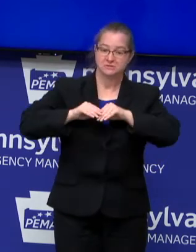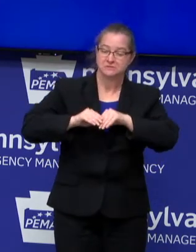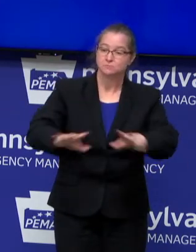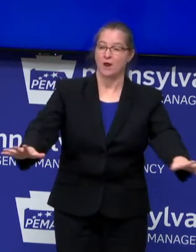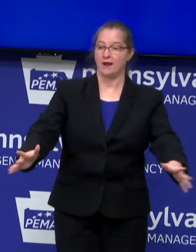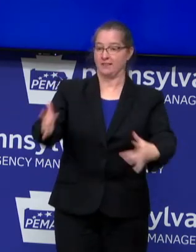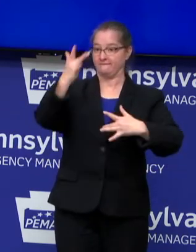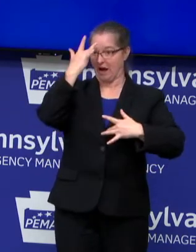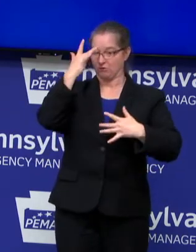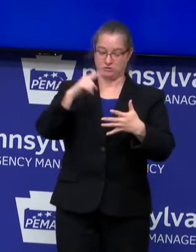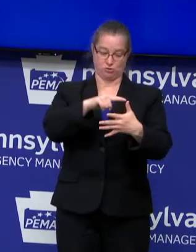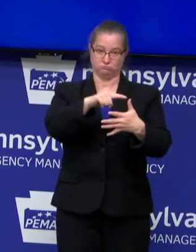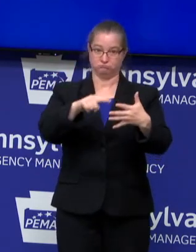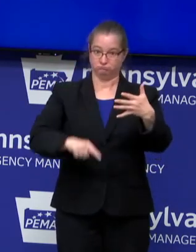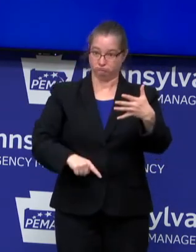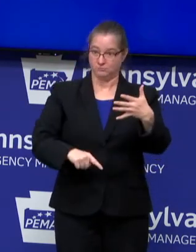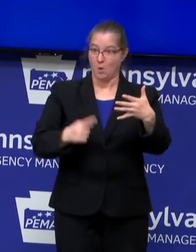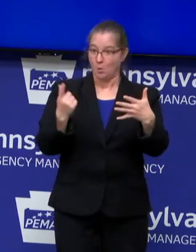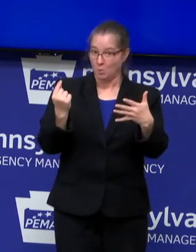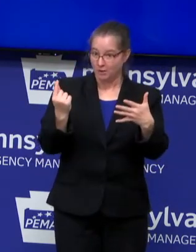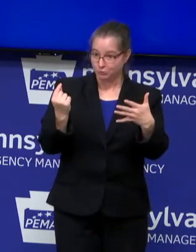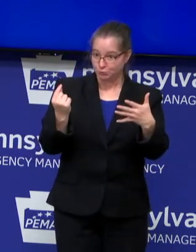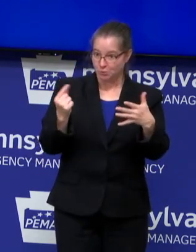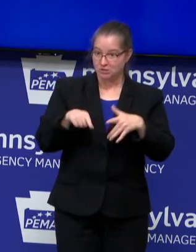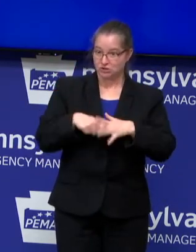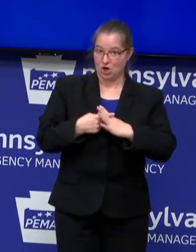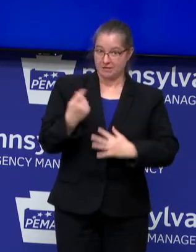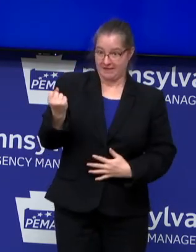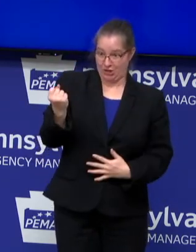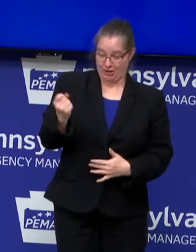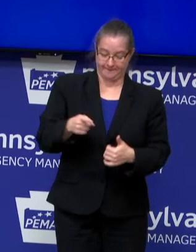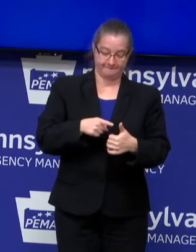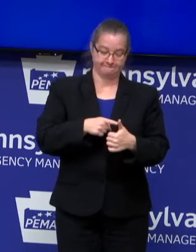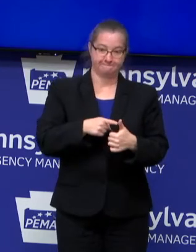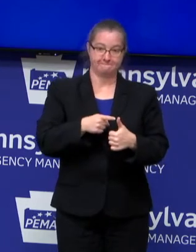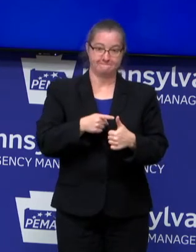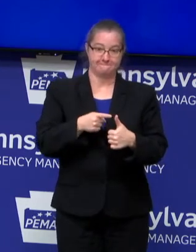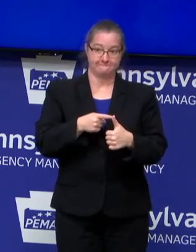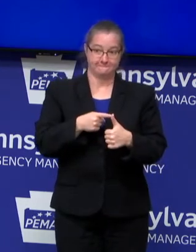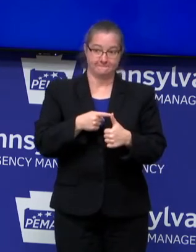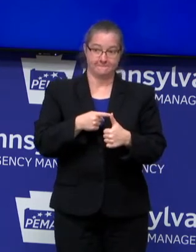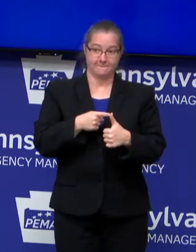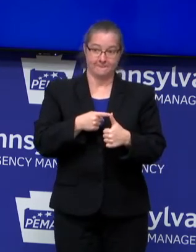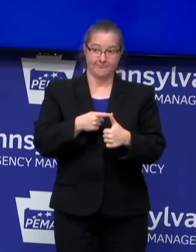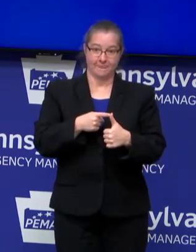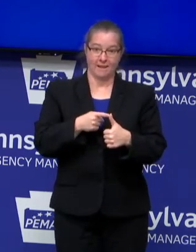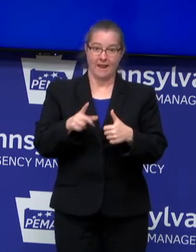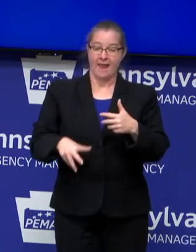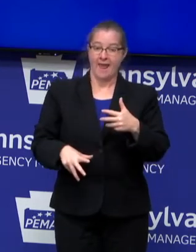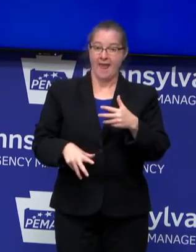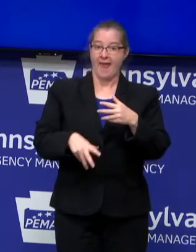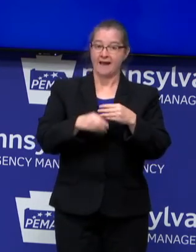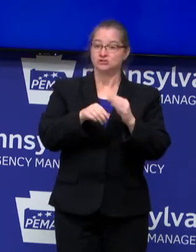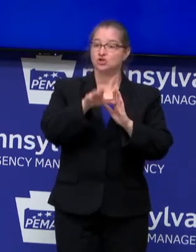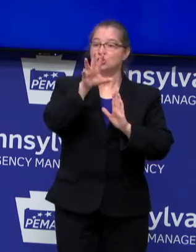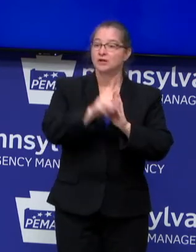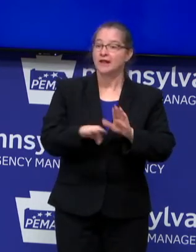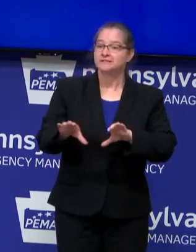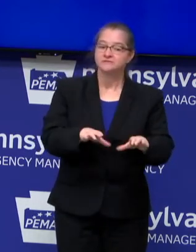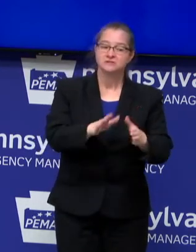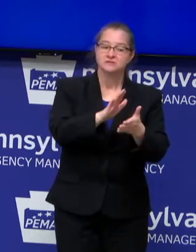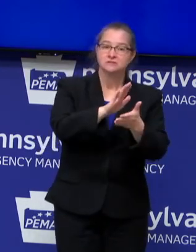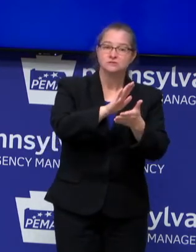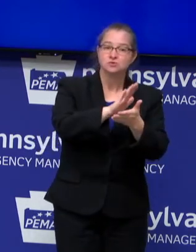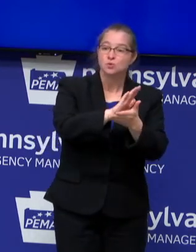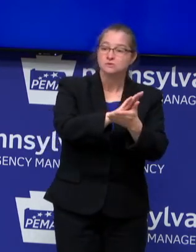virus. So here are the things that we're going to do starting Saturday. First, extracurricular activities at schools